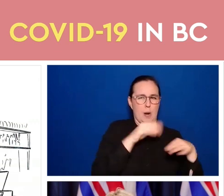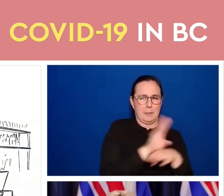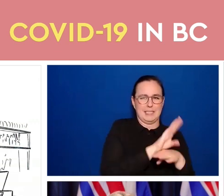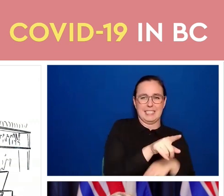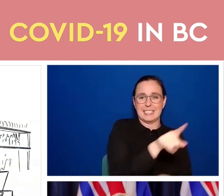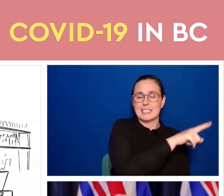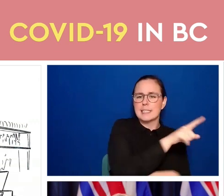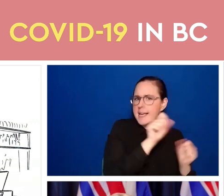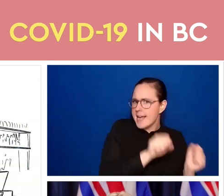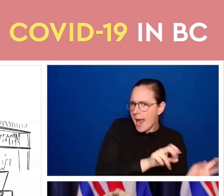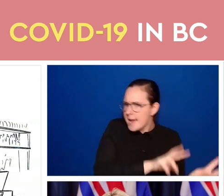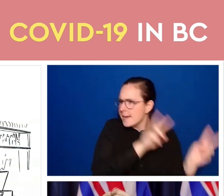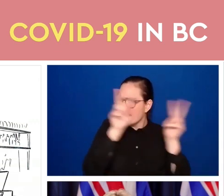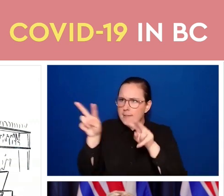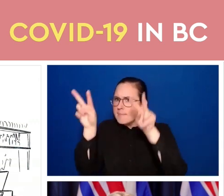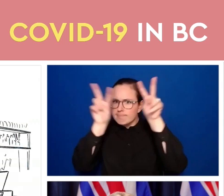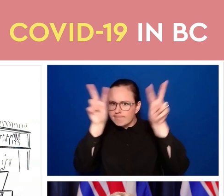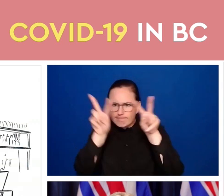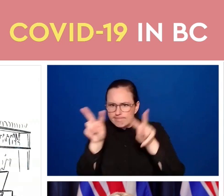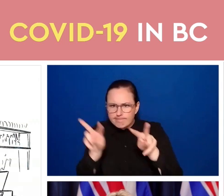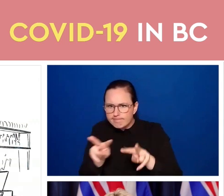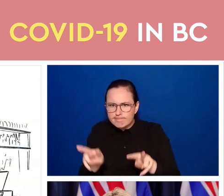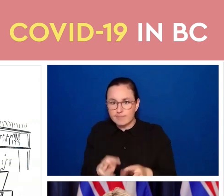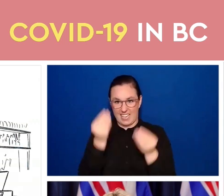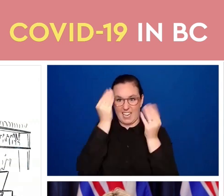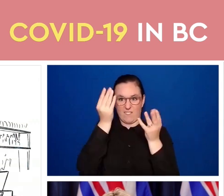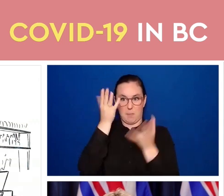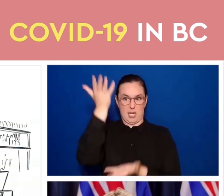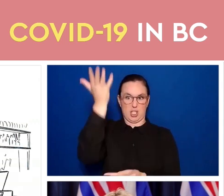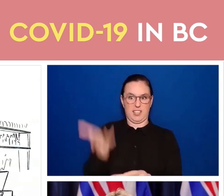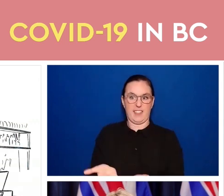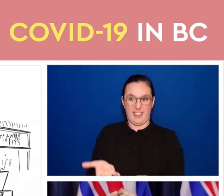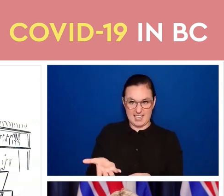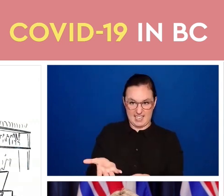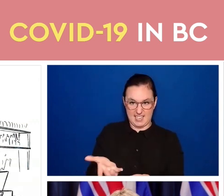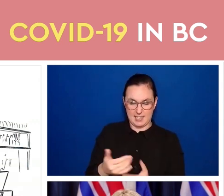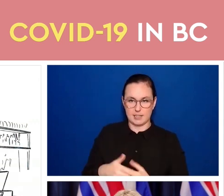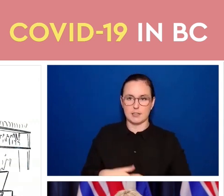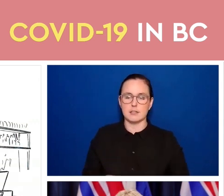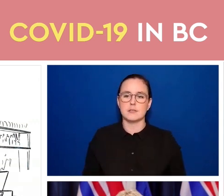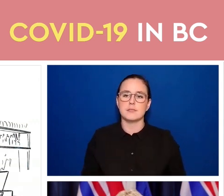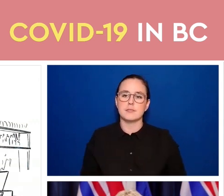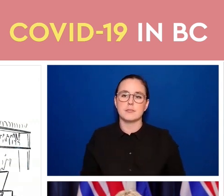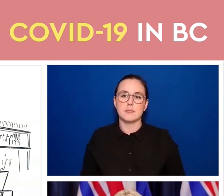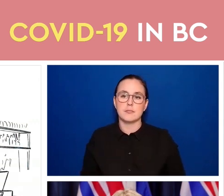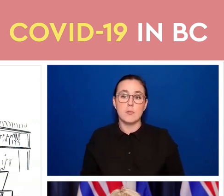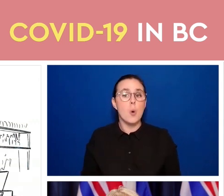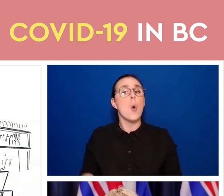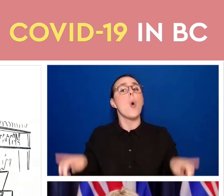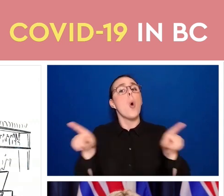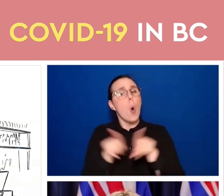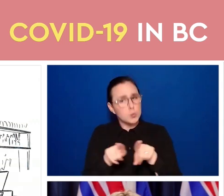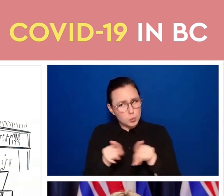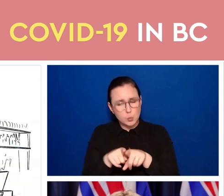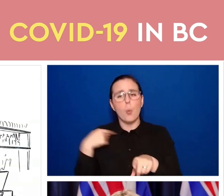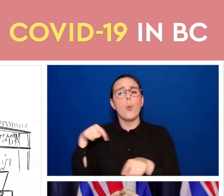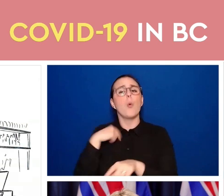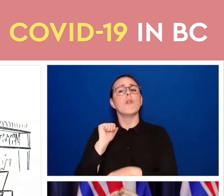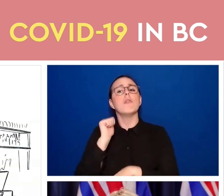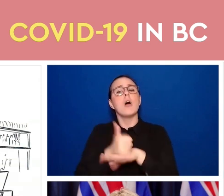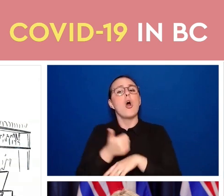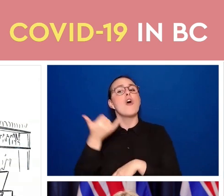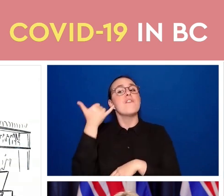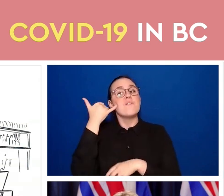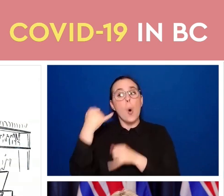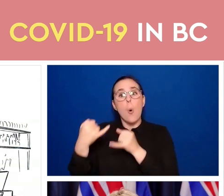information. As well, we'll be launching an information call line for businesses specifically starting next week where we'll be able to take